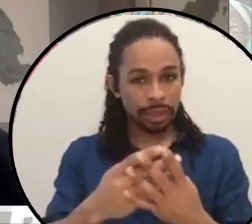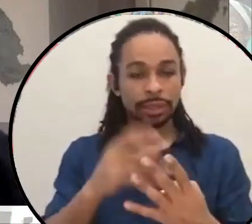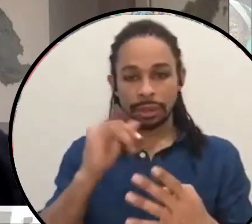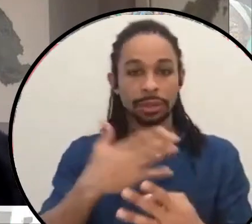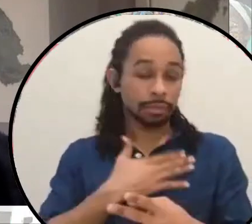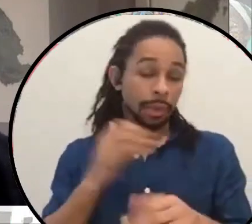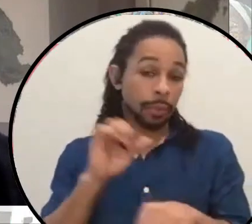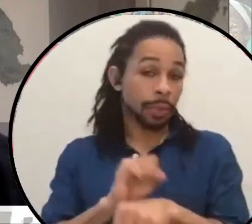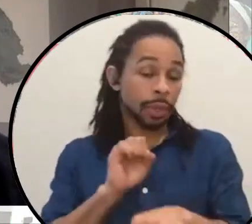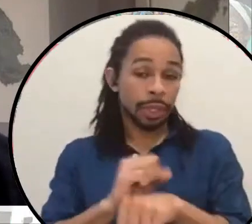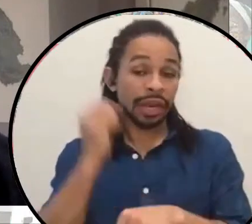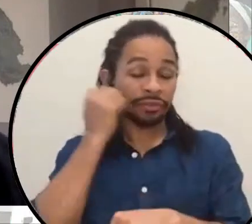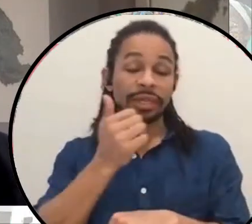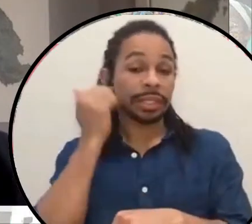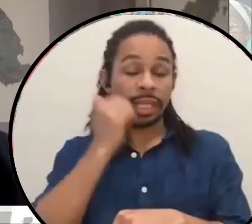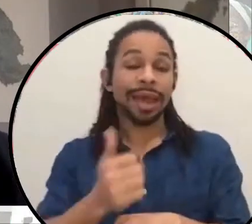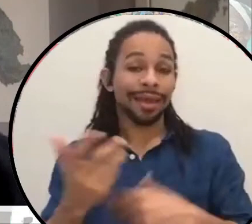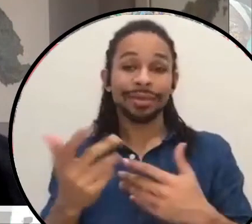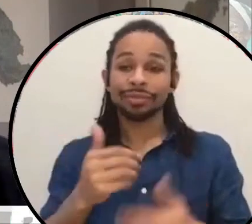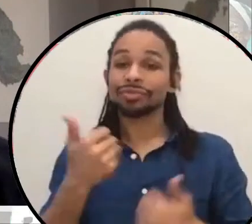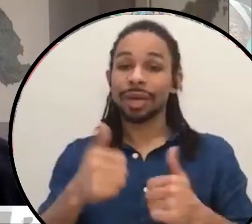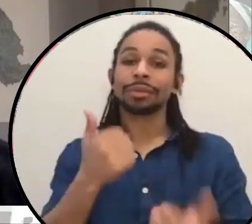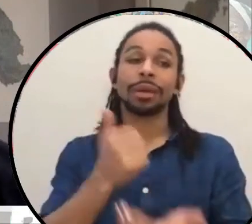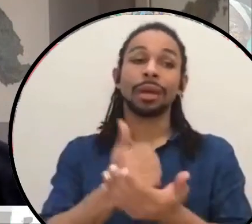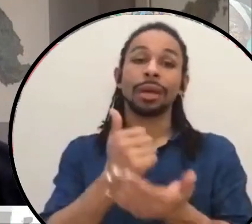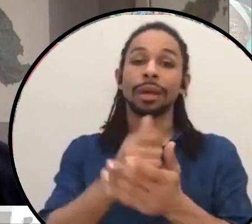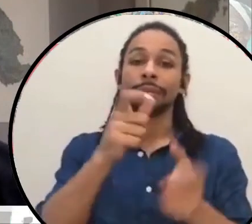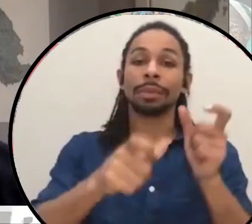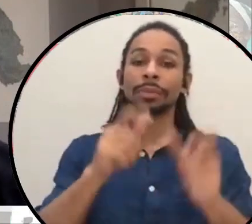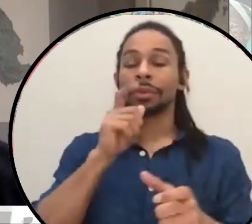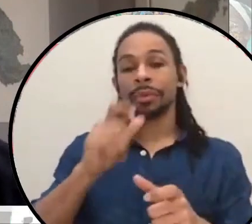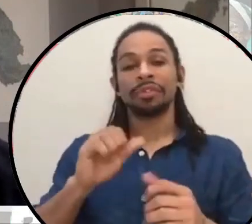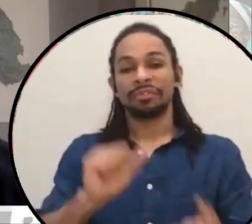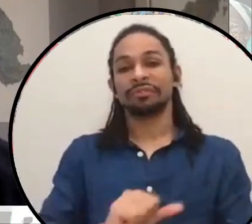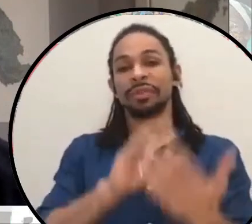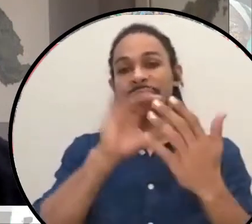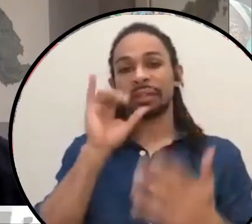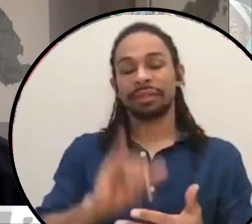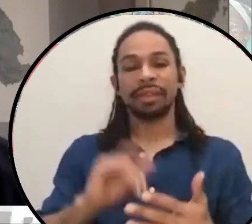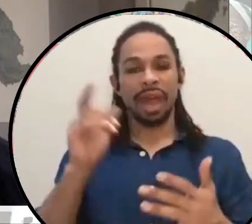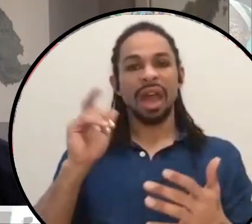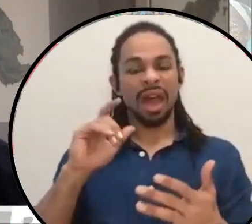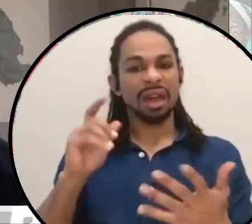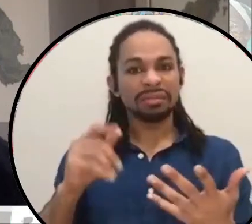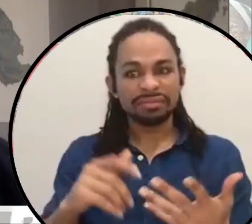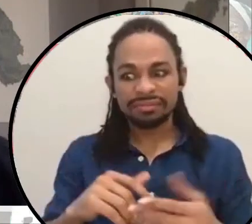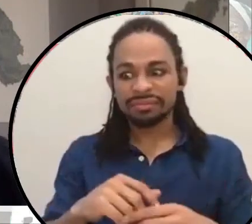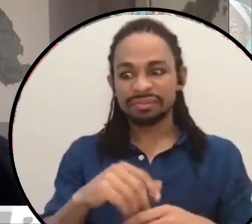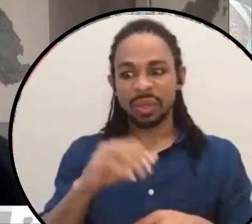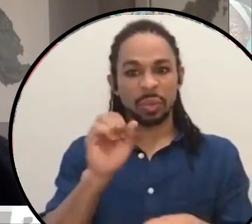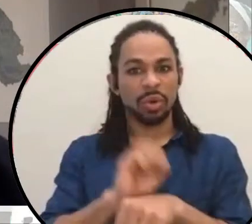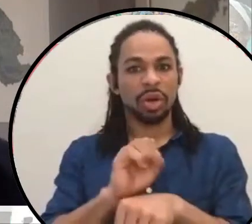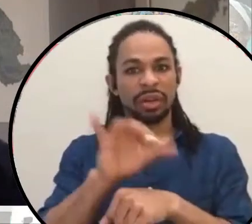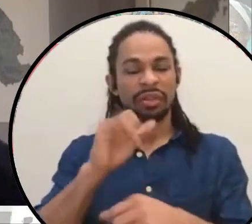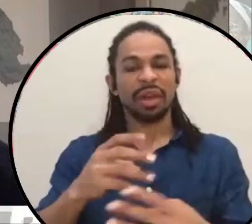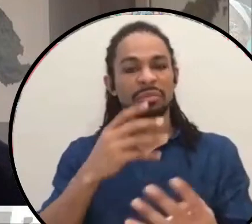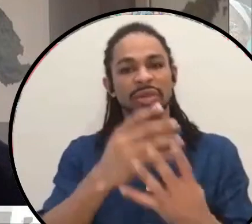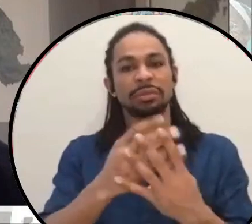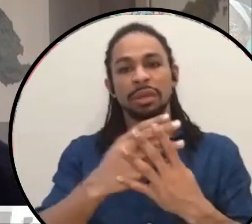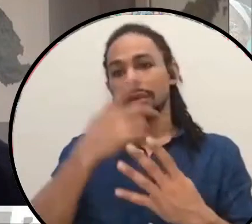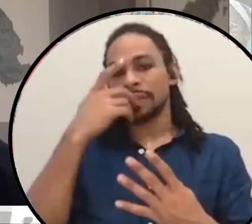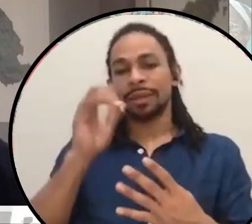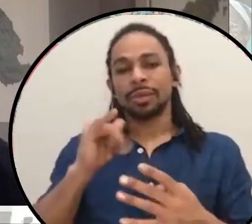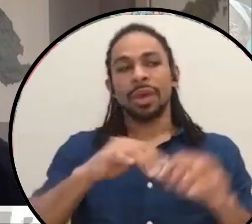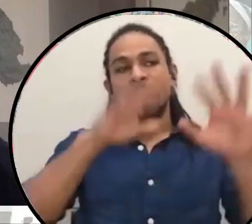day to day has been about trying to help people who are facing that criminalization or that imprisonment. Um, cause that's always what abolitionists are doing directly